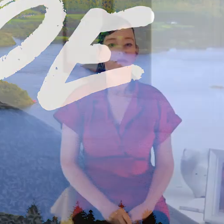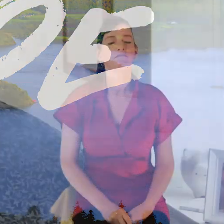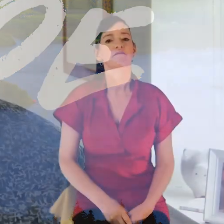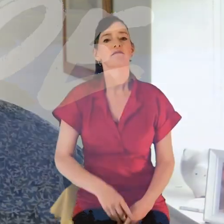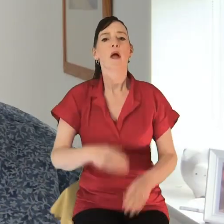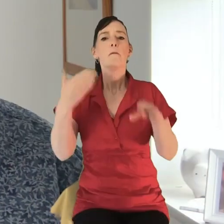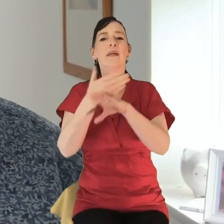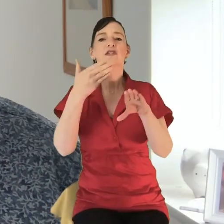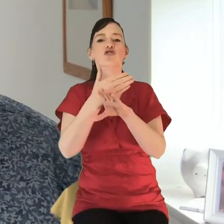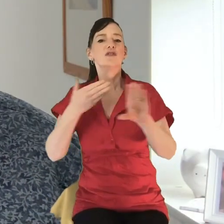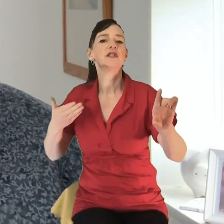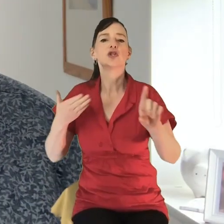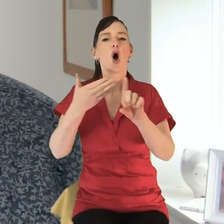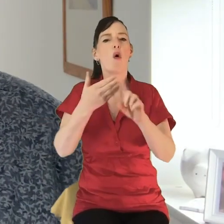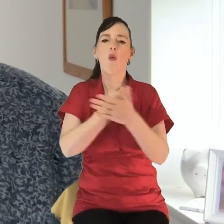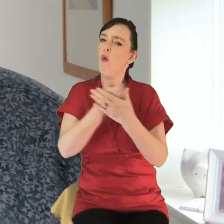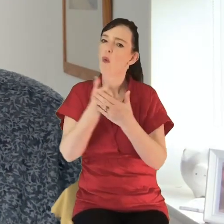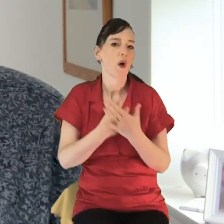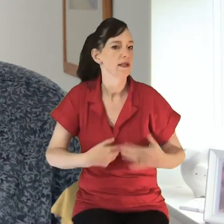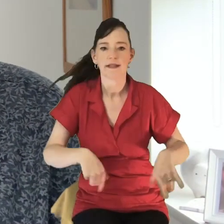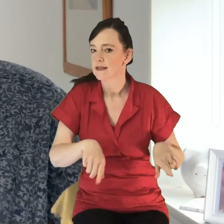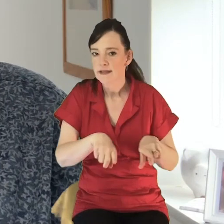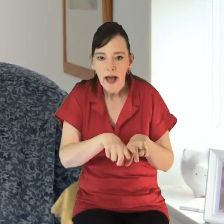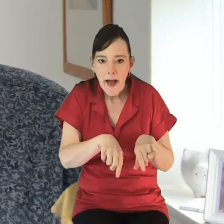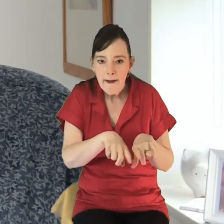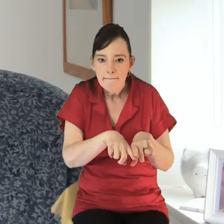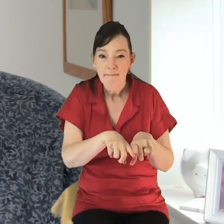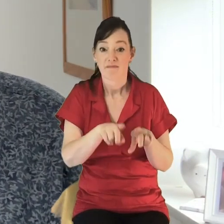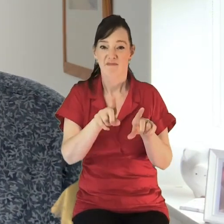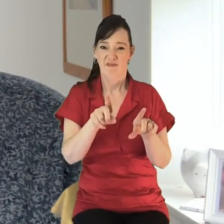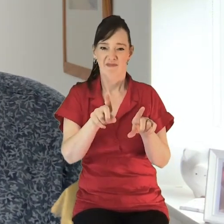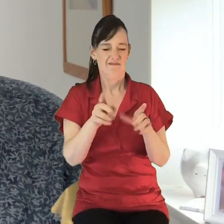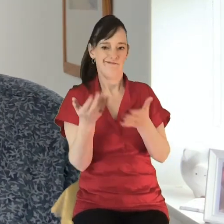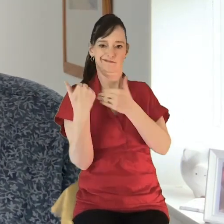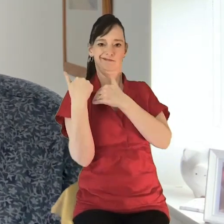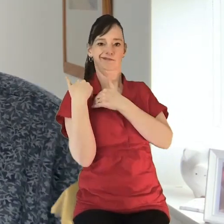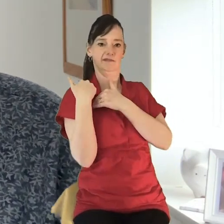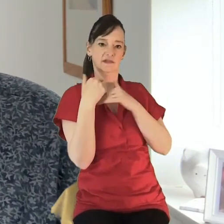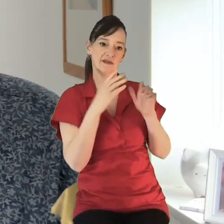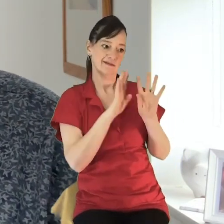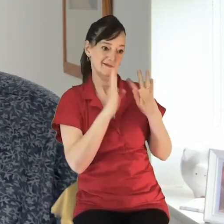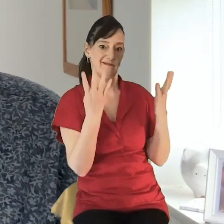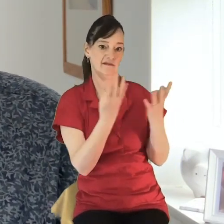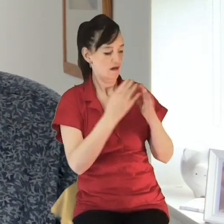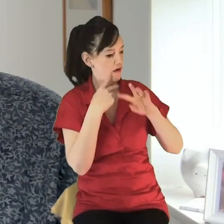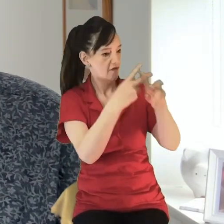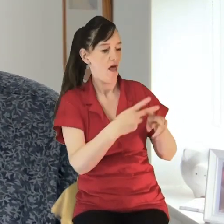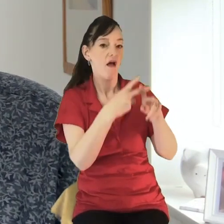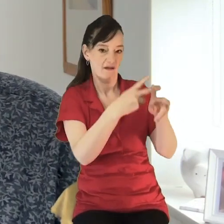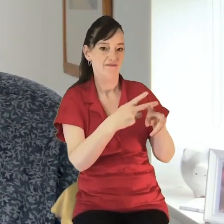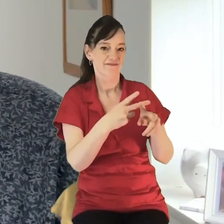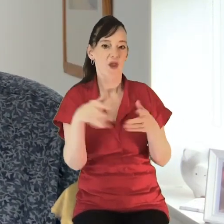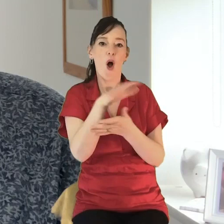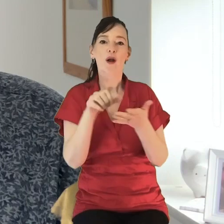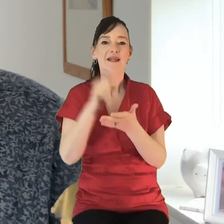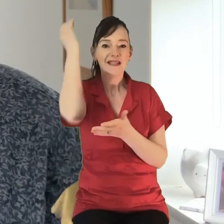The goal of ministry is always the same, isn't it? It's to shepherd the flock of which the Holy Spirit has made us overseers.